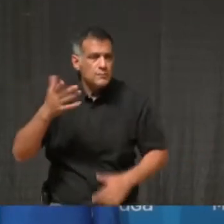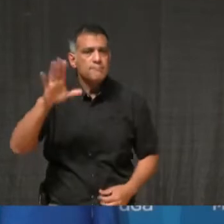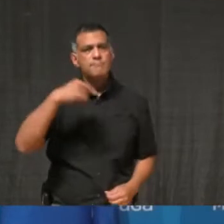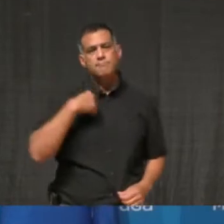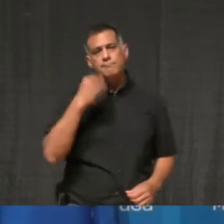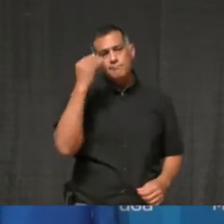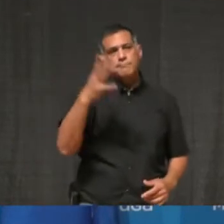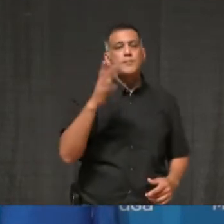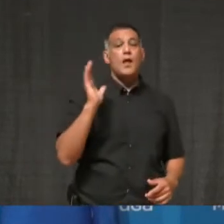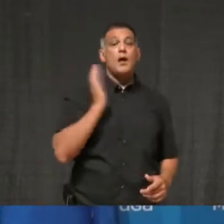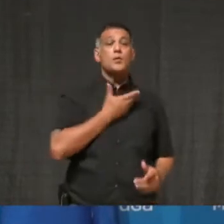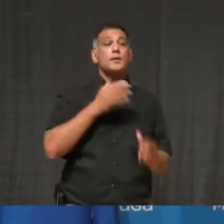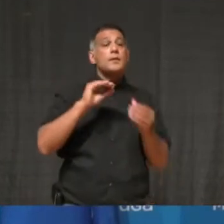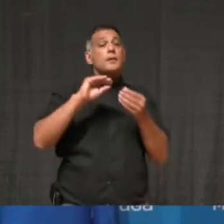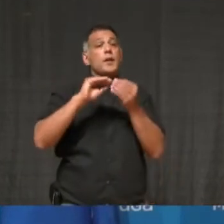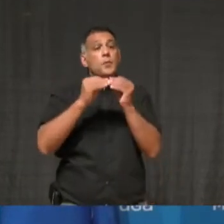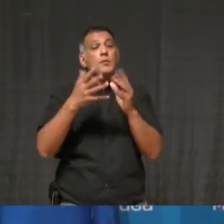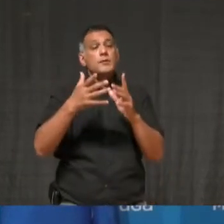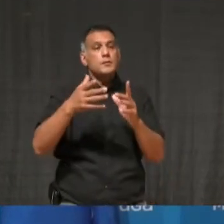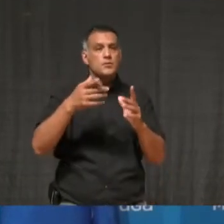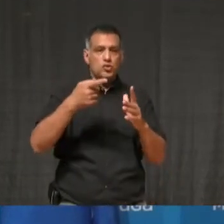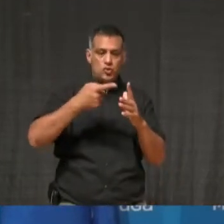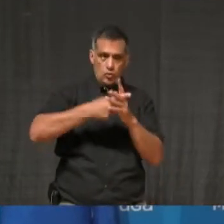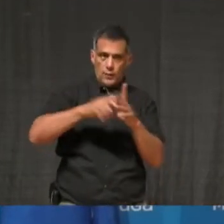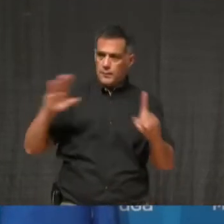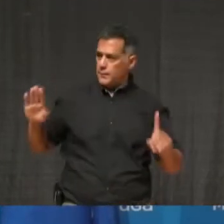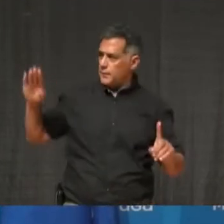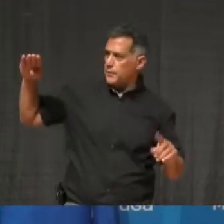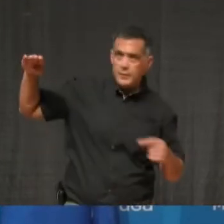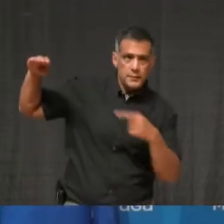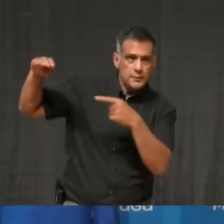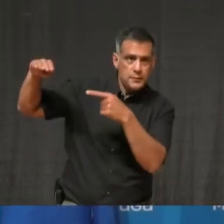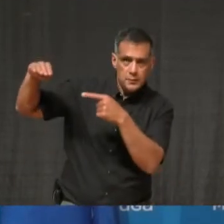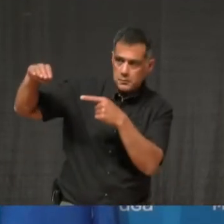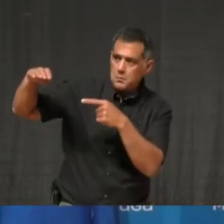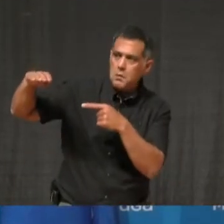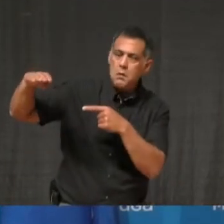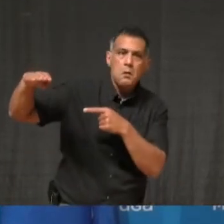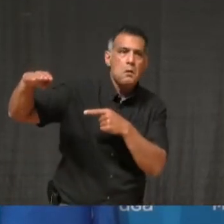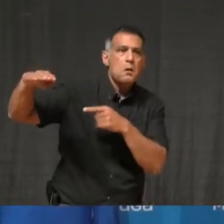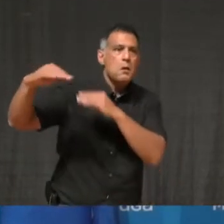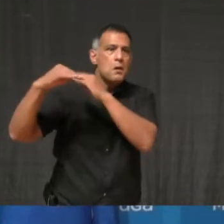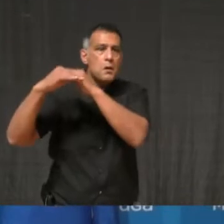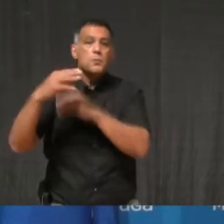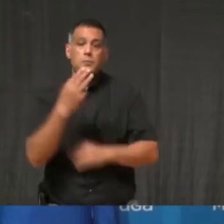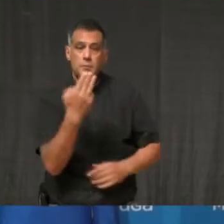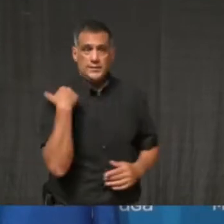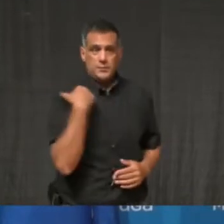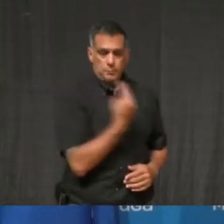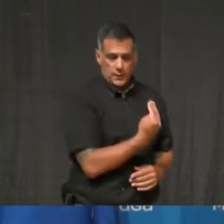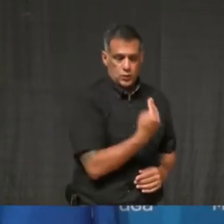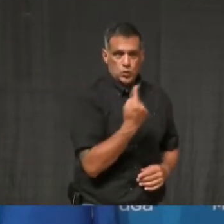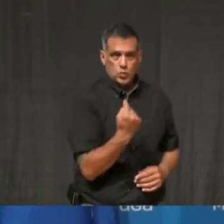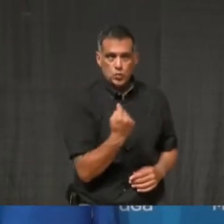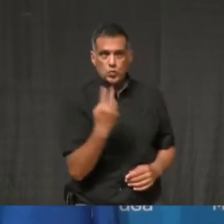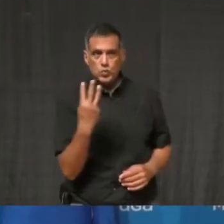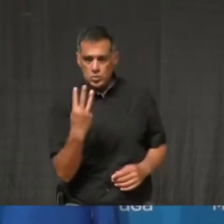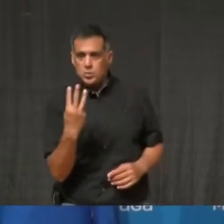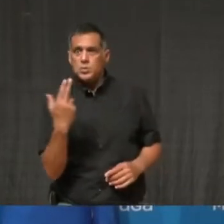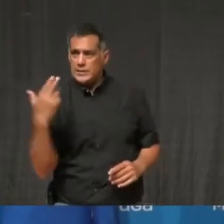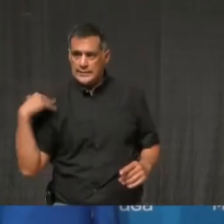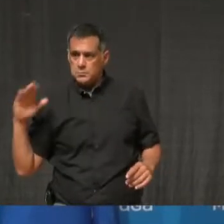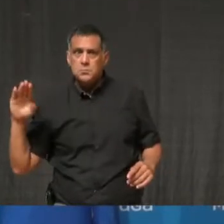starting to stabilize. I have seen a reduction Monday, Tuesday, Wednesday, and I am very, very hopeful if this pattern in Mississauga